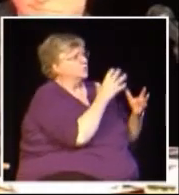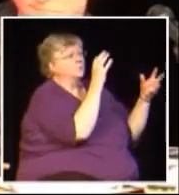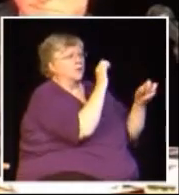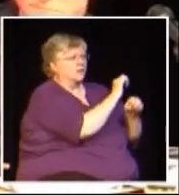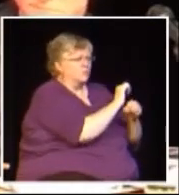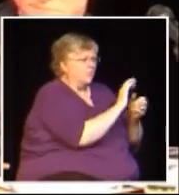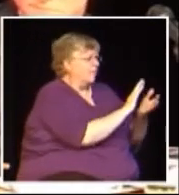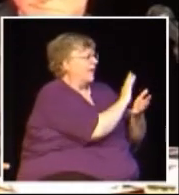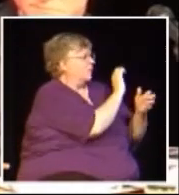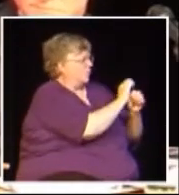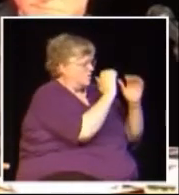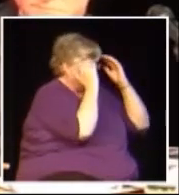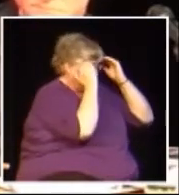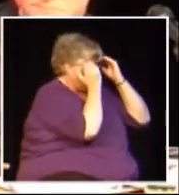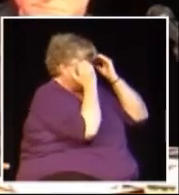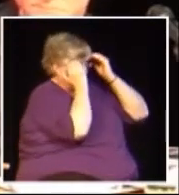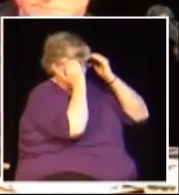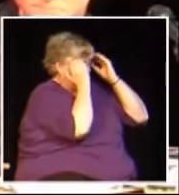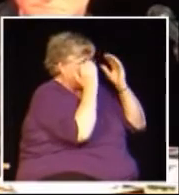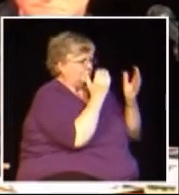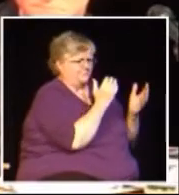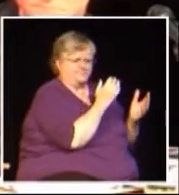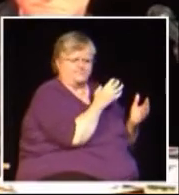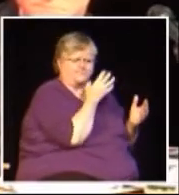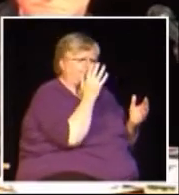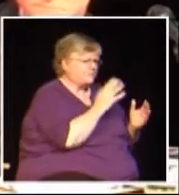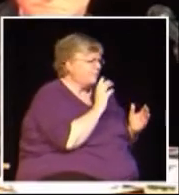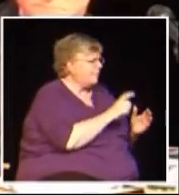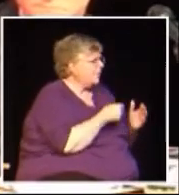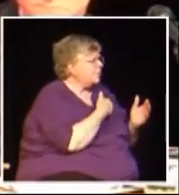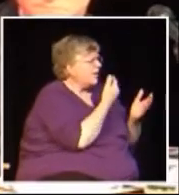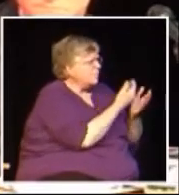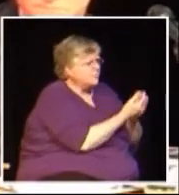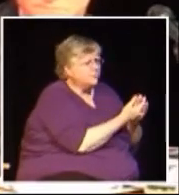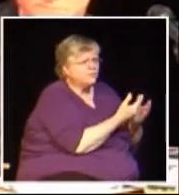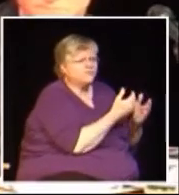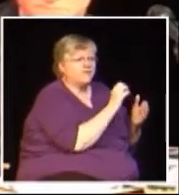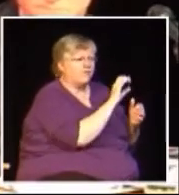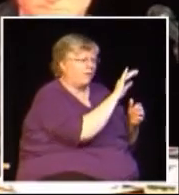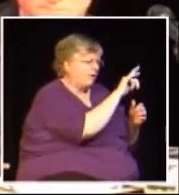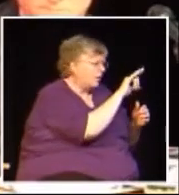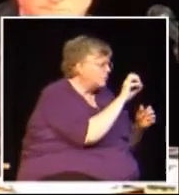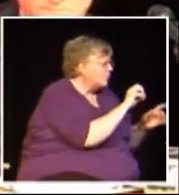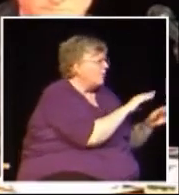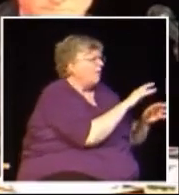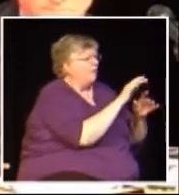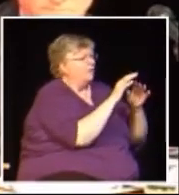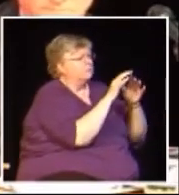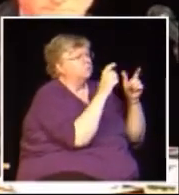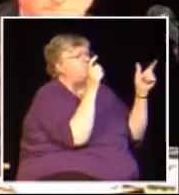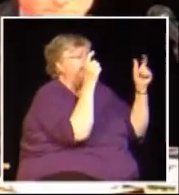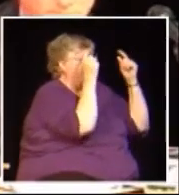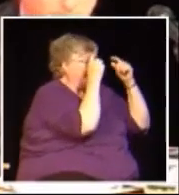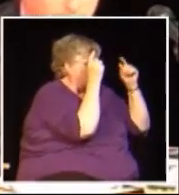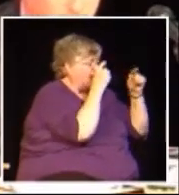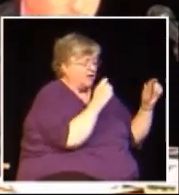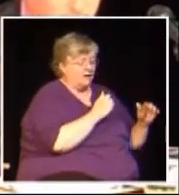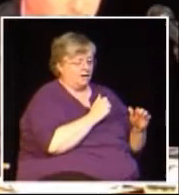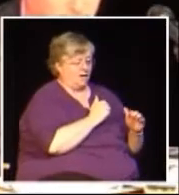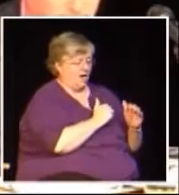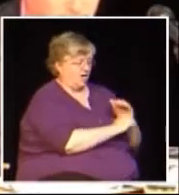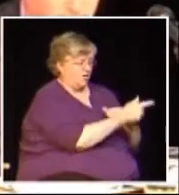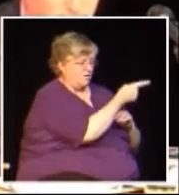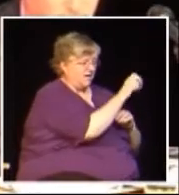quite unfair on both parties. Farmers had to have proofs that they were eligible and filed claims to recover PST when it was charged incorrectly.